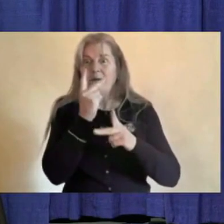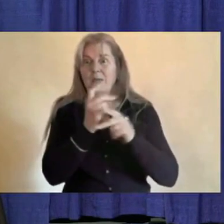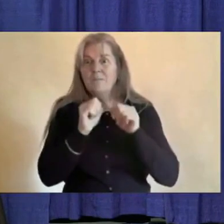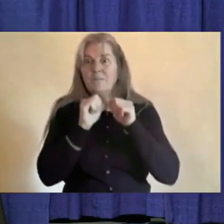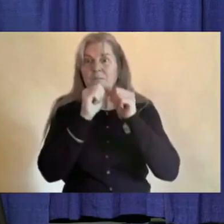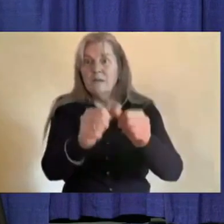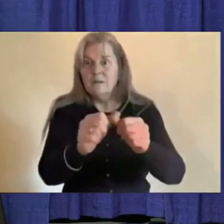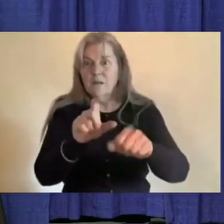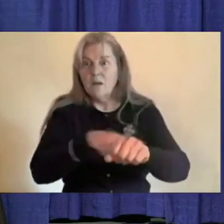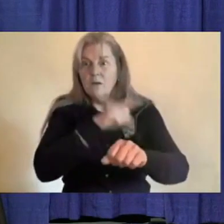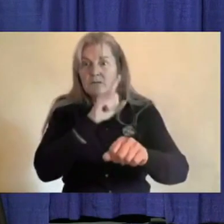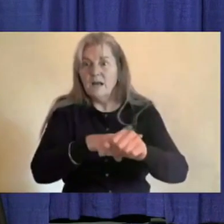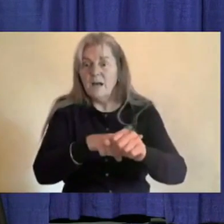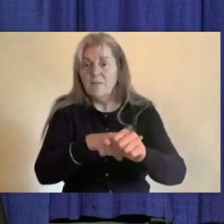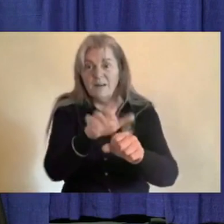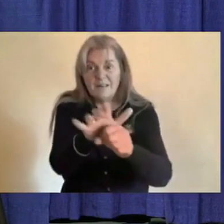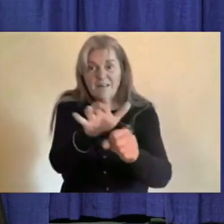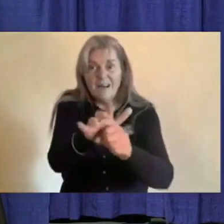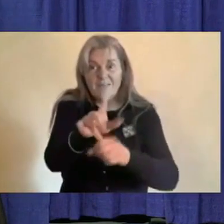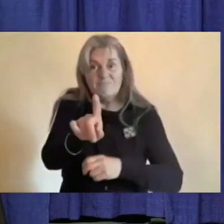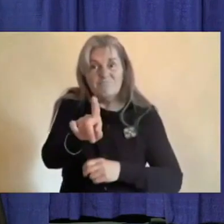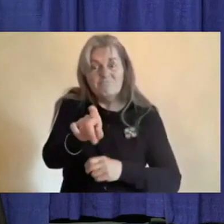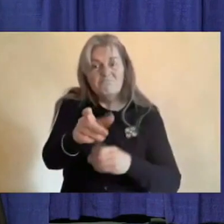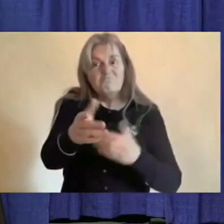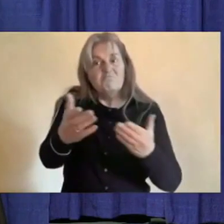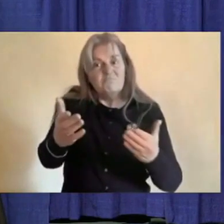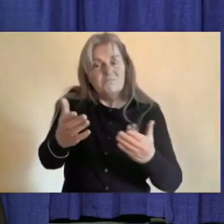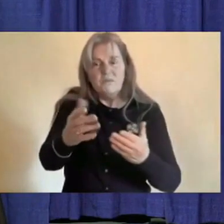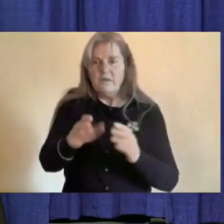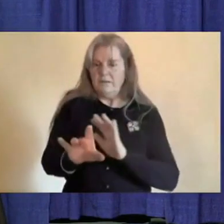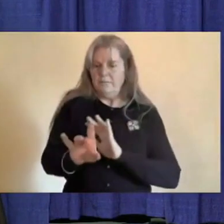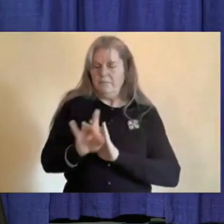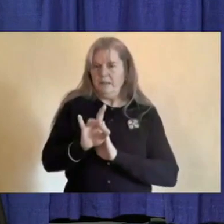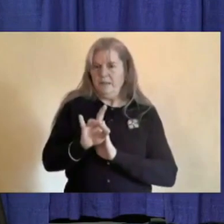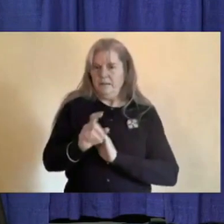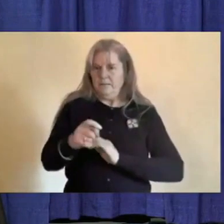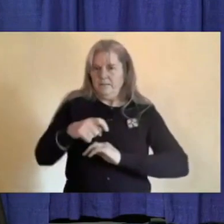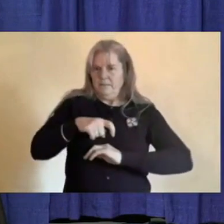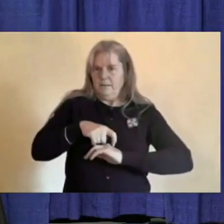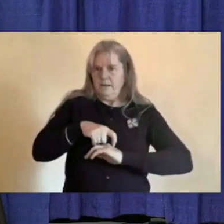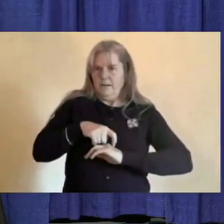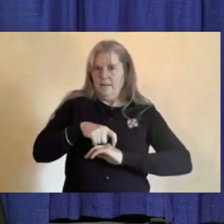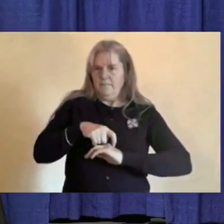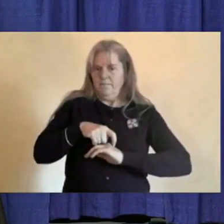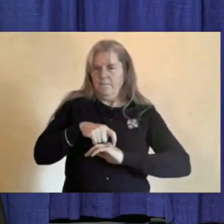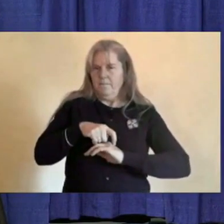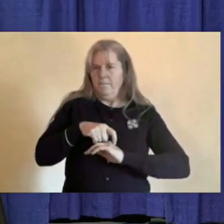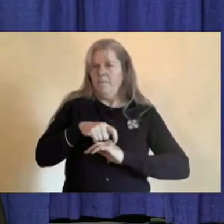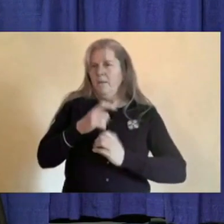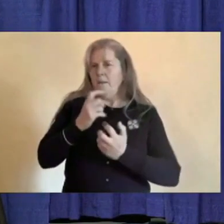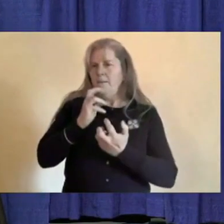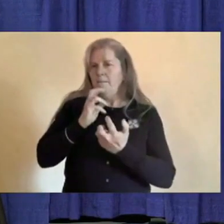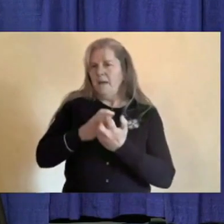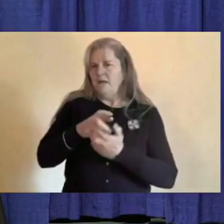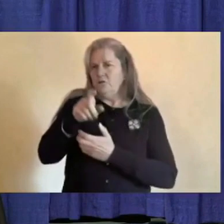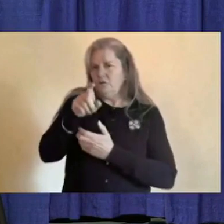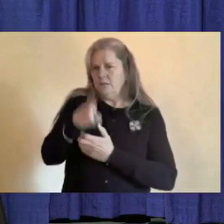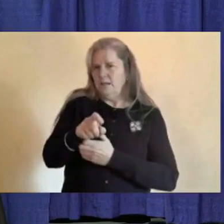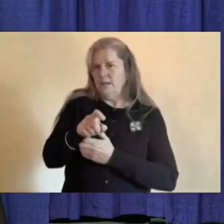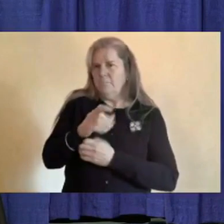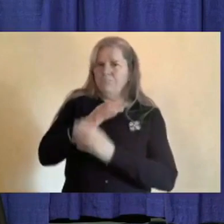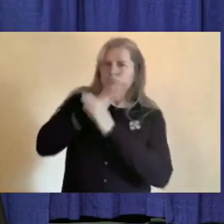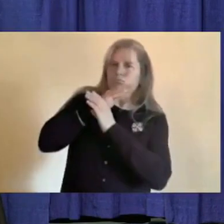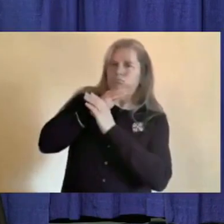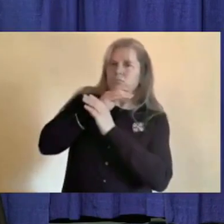position it at a time where you can expect to have, you know, durable immunity well into spring. The